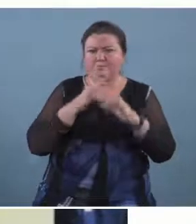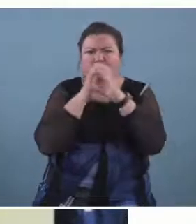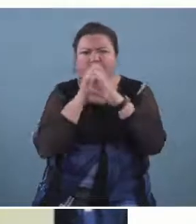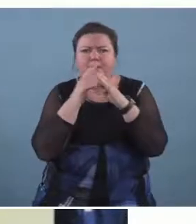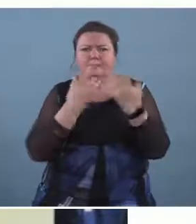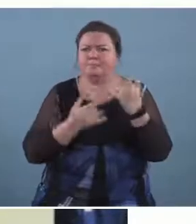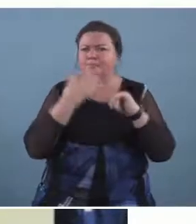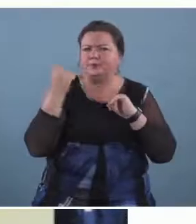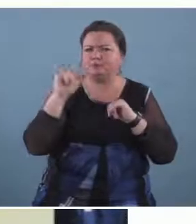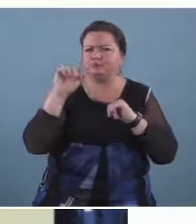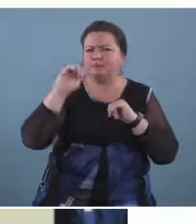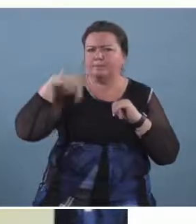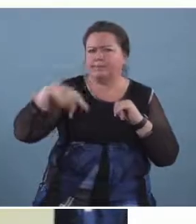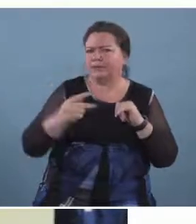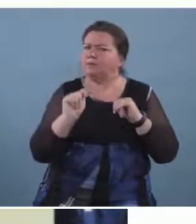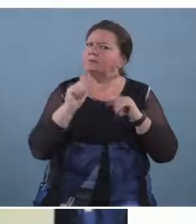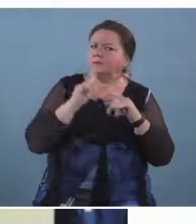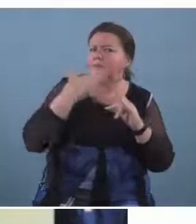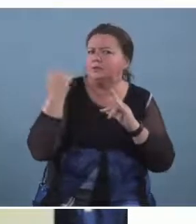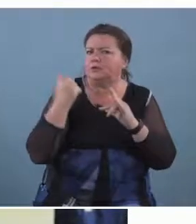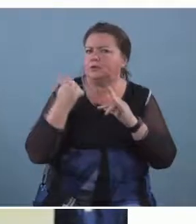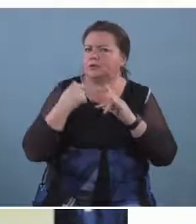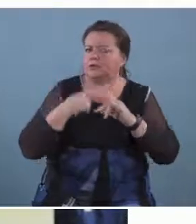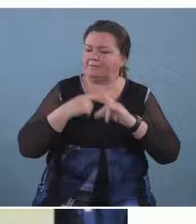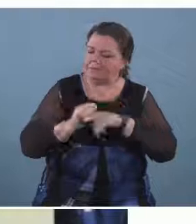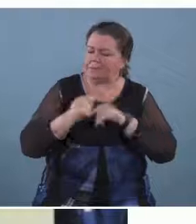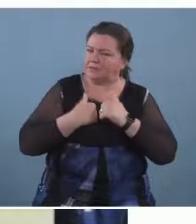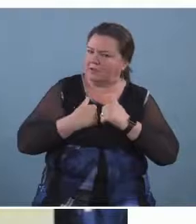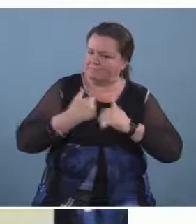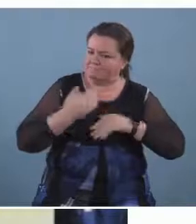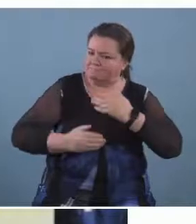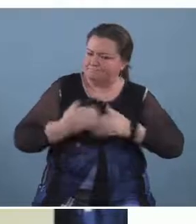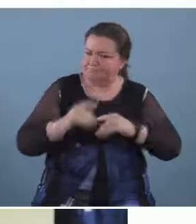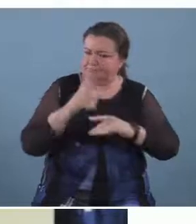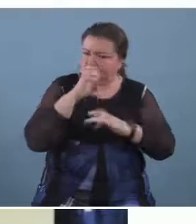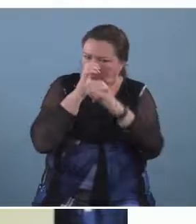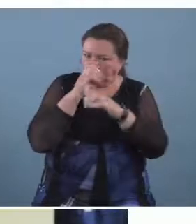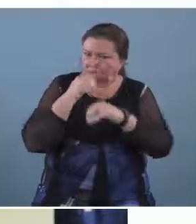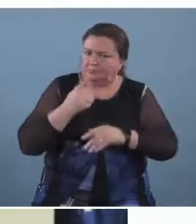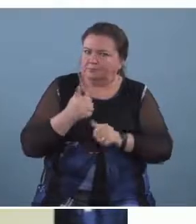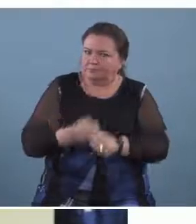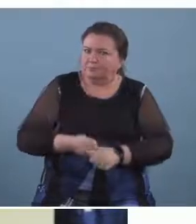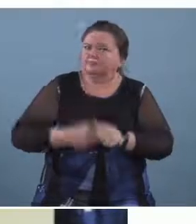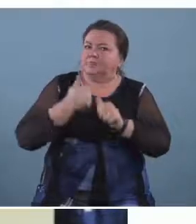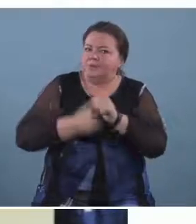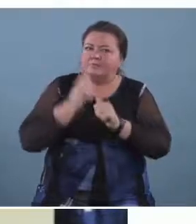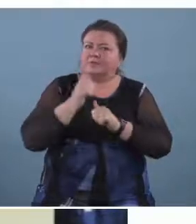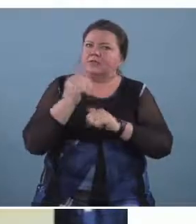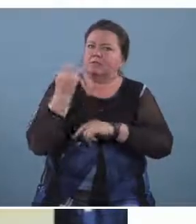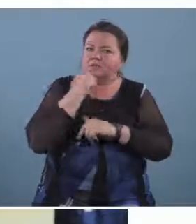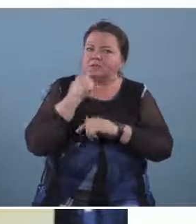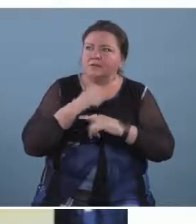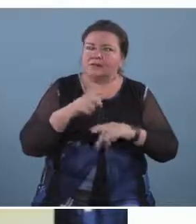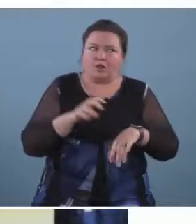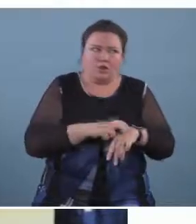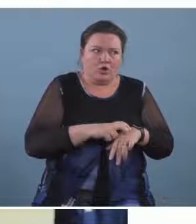and that's how you're disciplining yourself you are becoming resilient and um you deal with the nerves that you